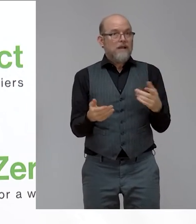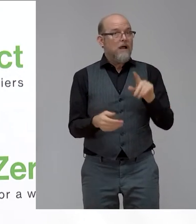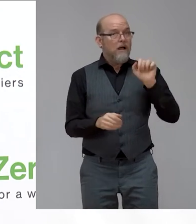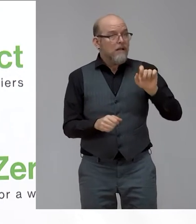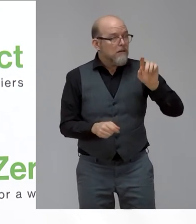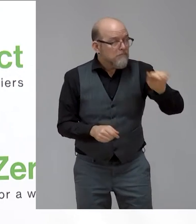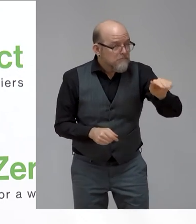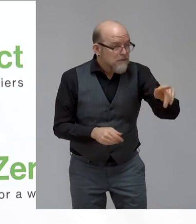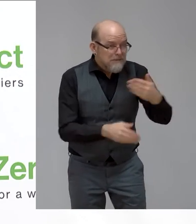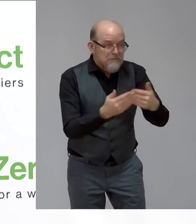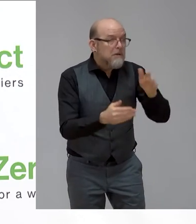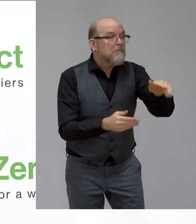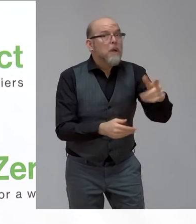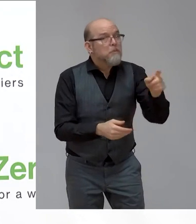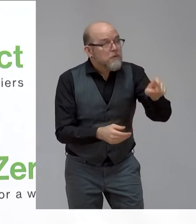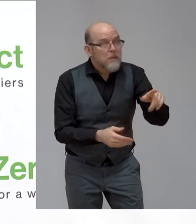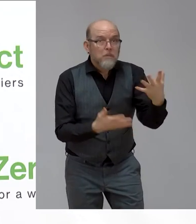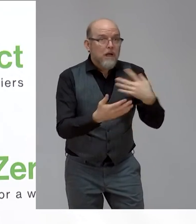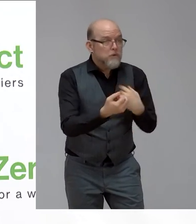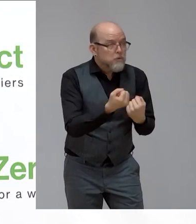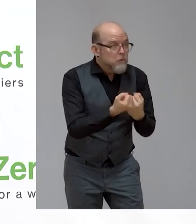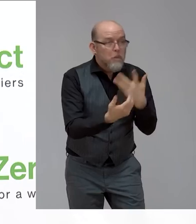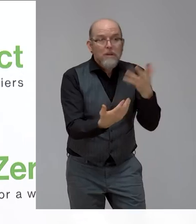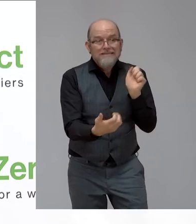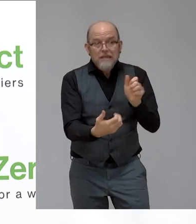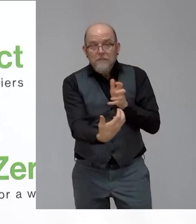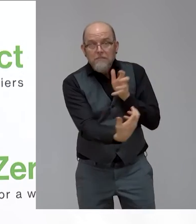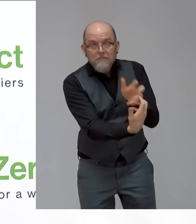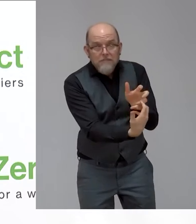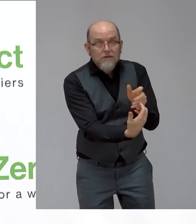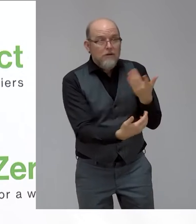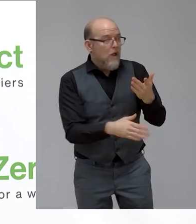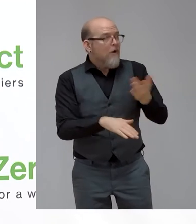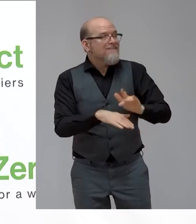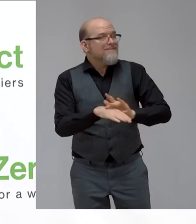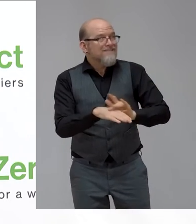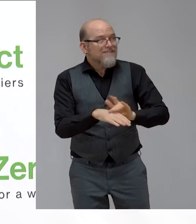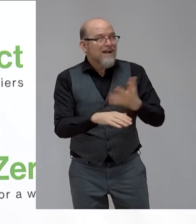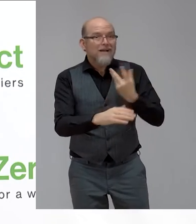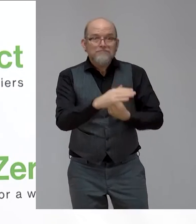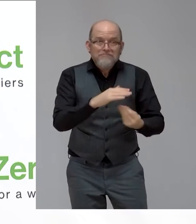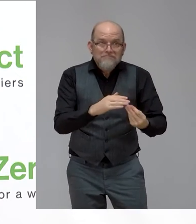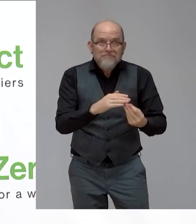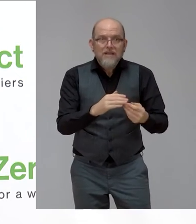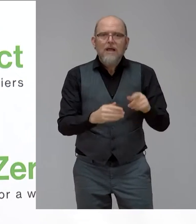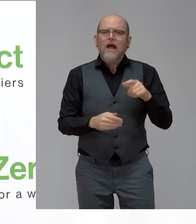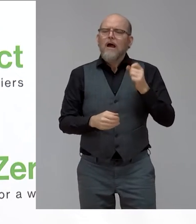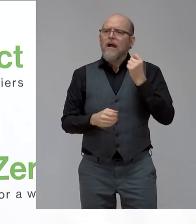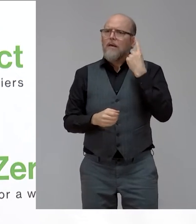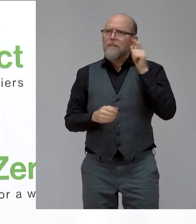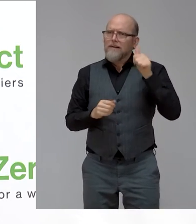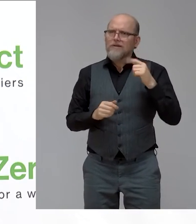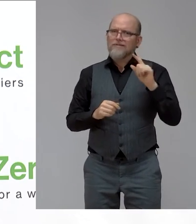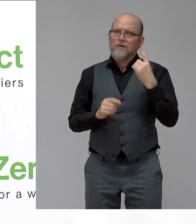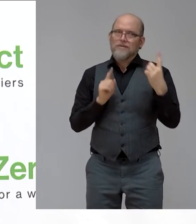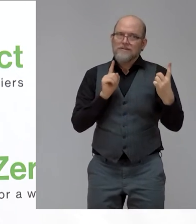asking what adjustments can be made, asking how the person feels, you immediately start a dialogue. And then this also guides your next